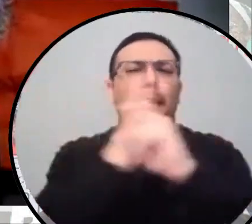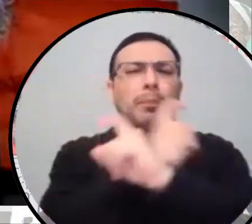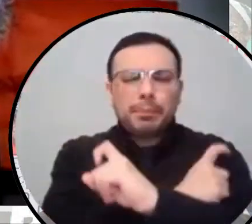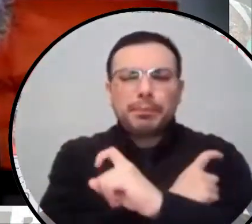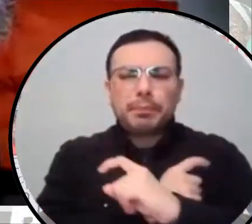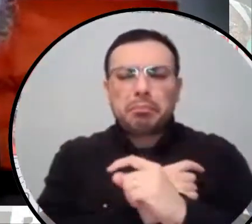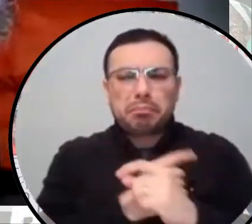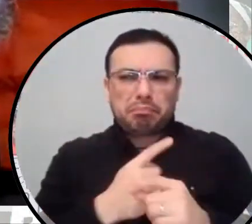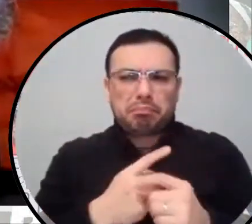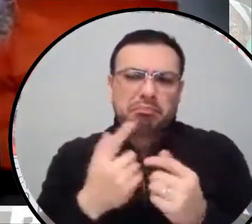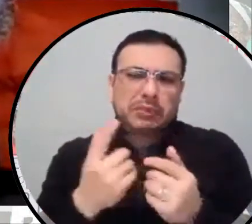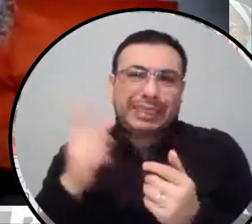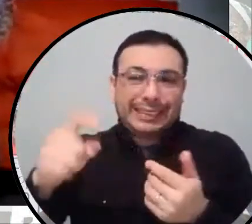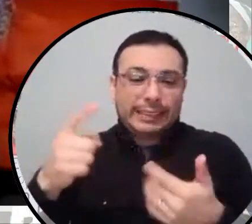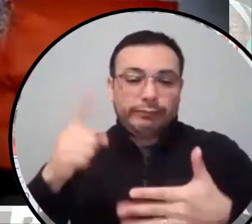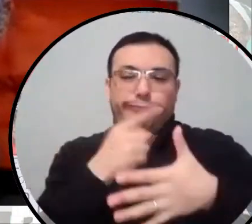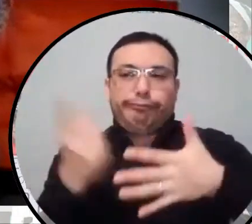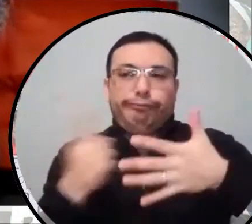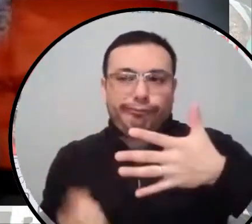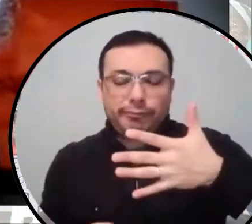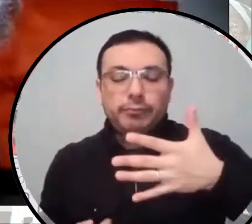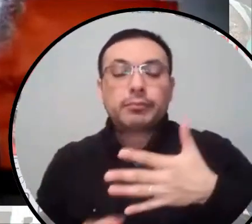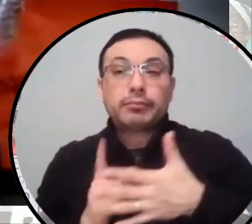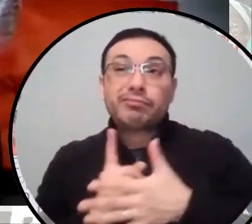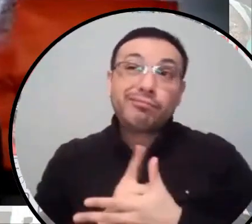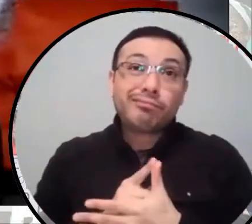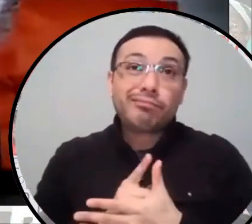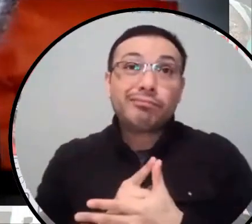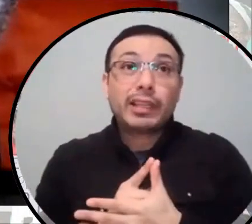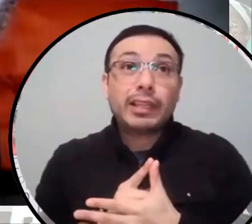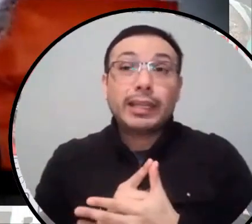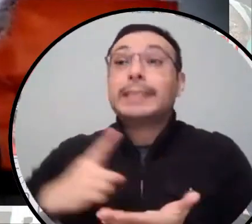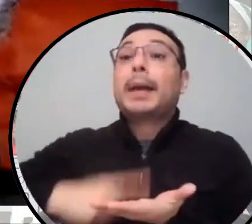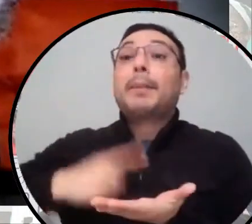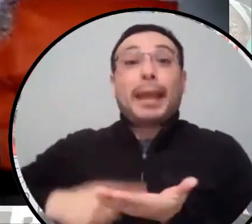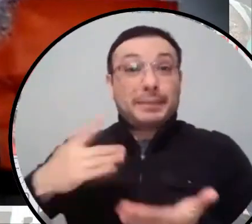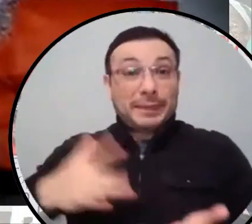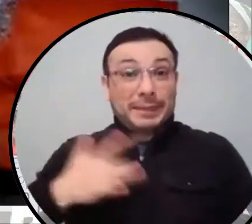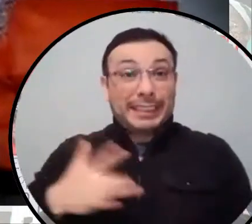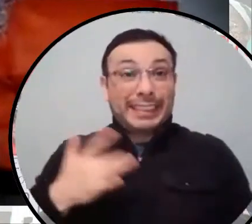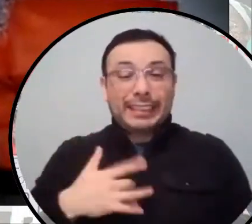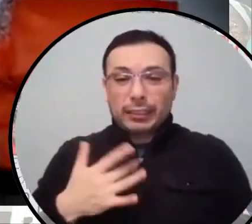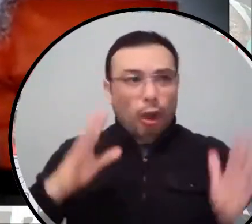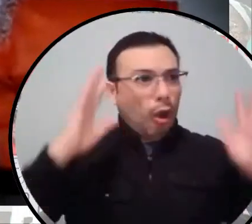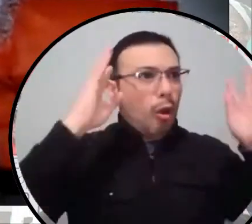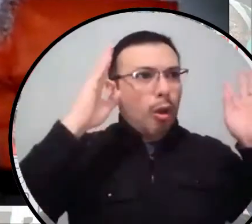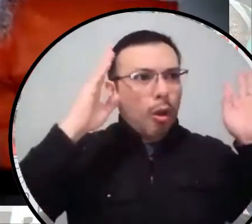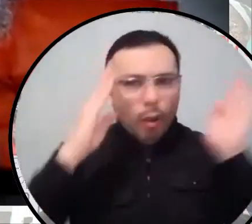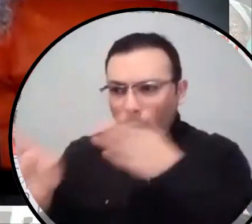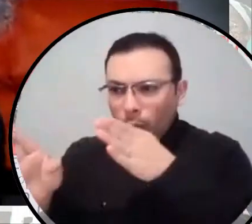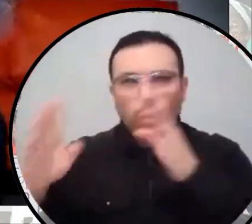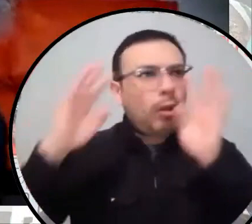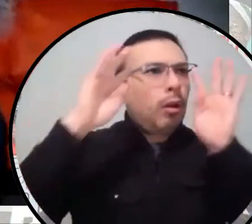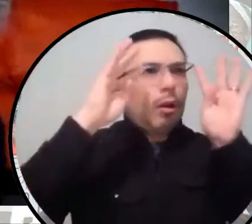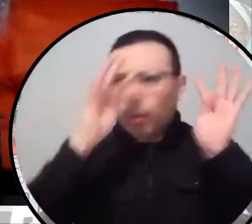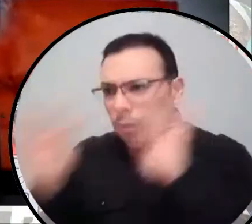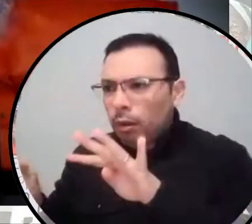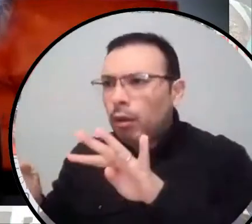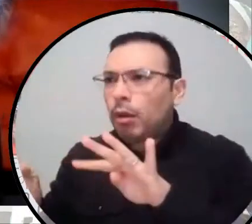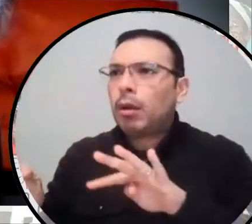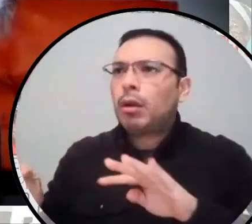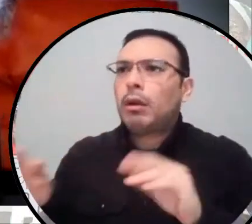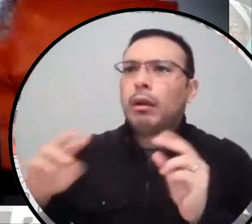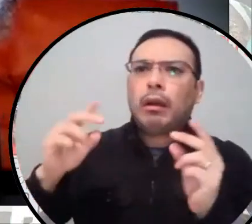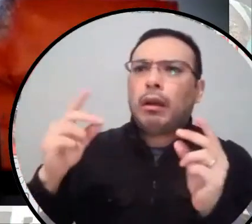you know, these things have always appear, uh, as if out of nowhere, but for those of us who've been involved for decades, we know